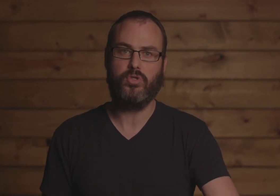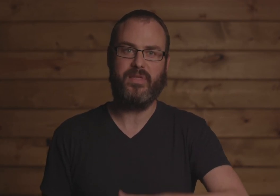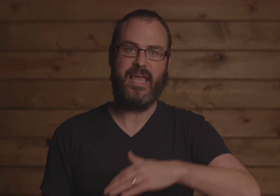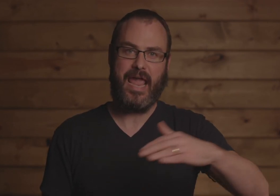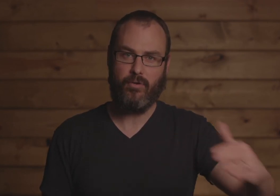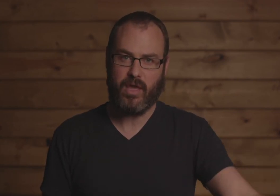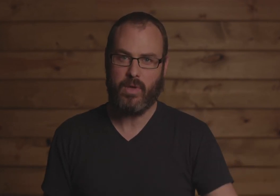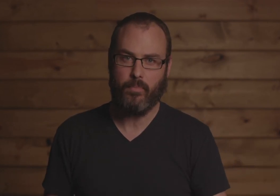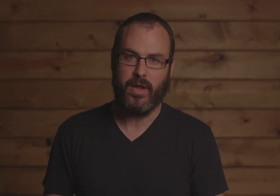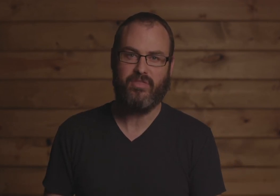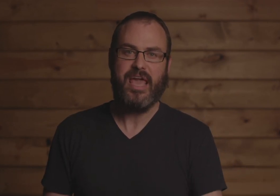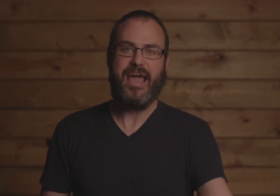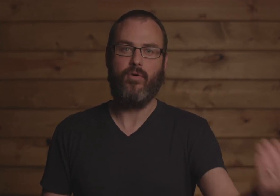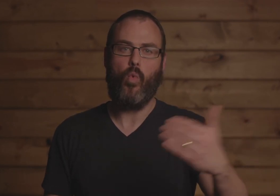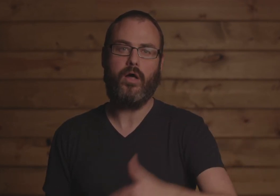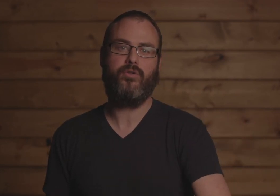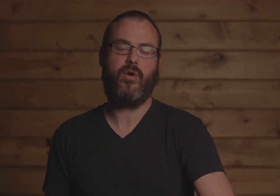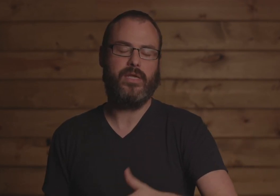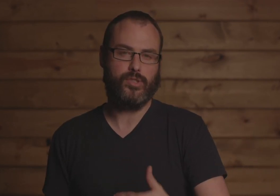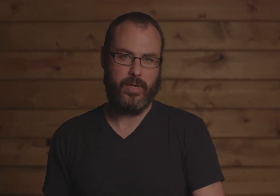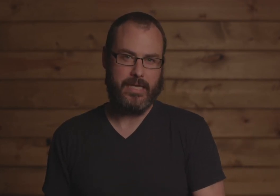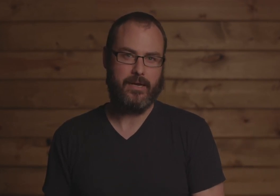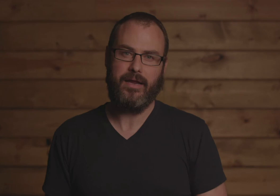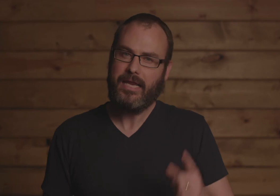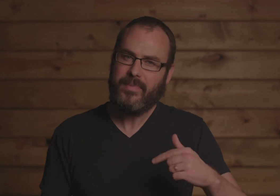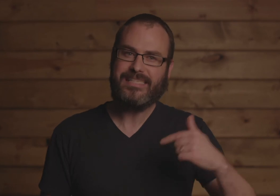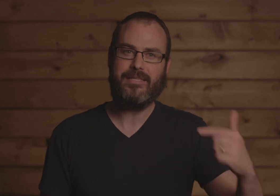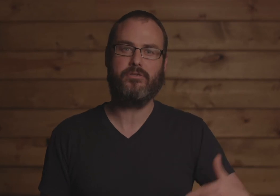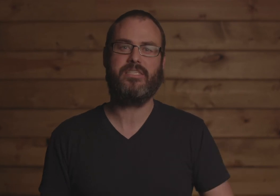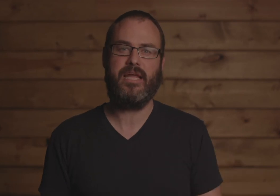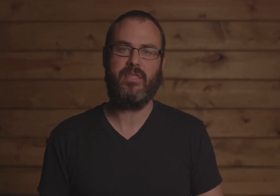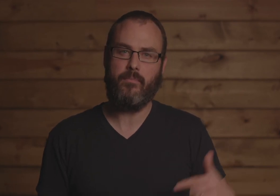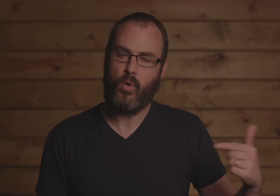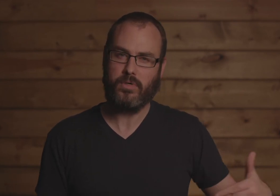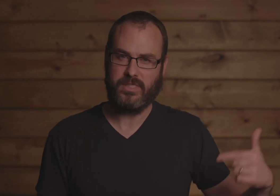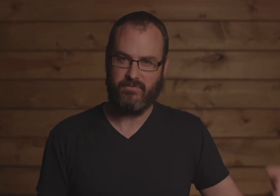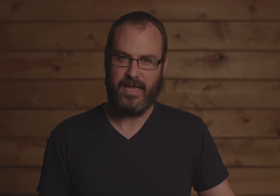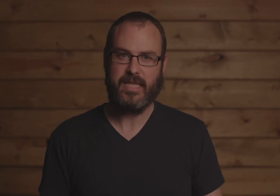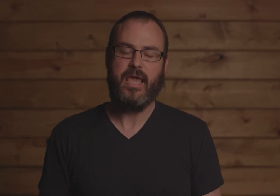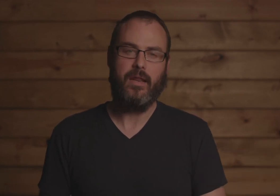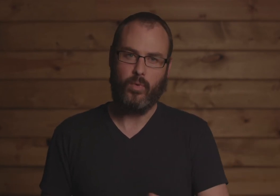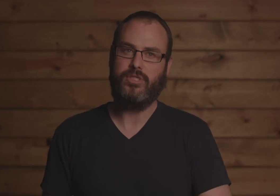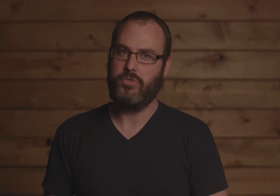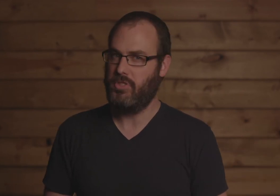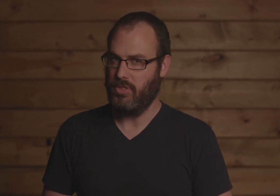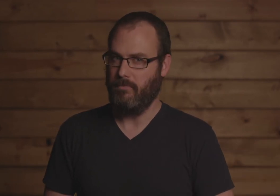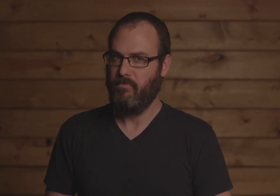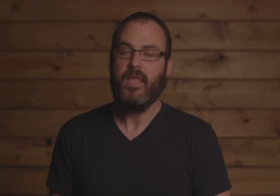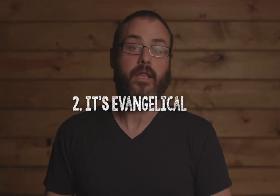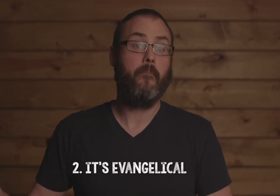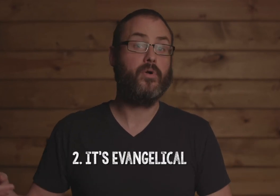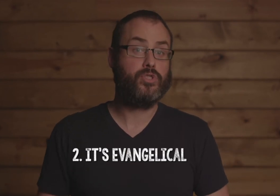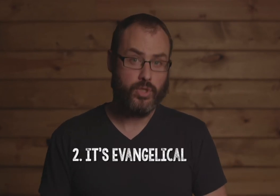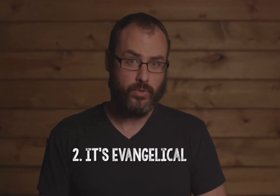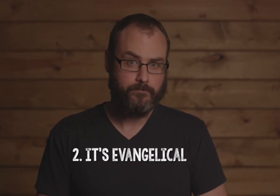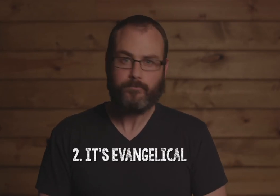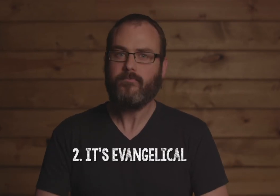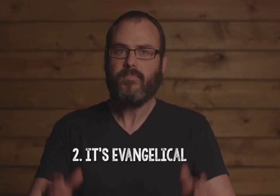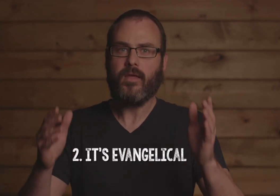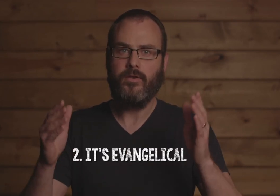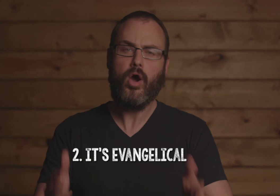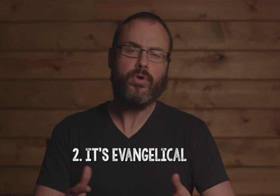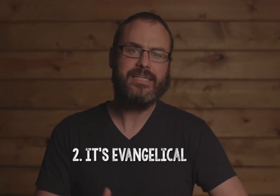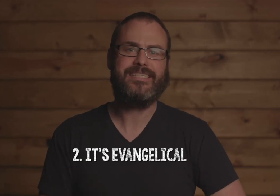the culture, to be the air that we breathe and the water that we drink. Our enemies understand the importance of that, and we should, too. Number two.